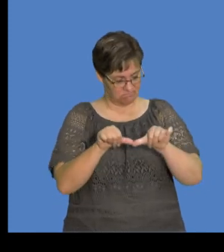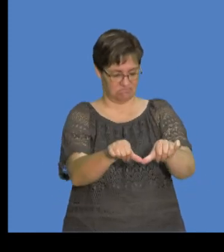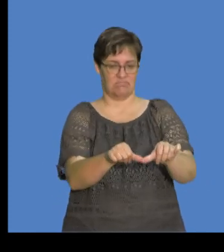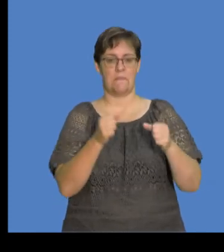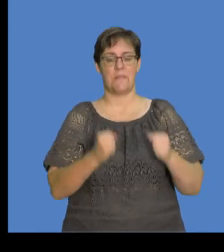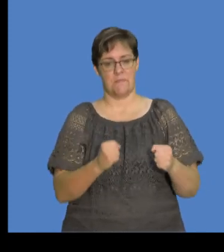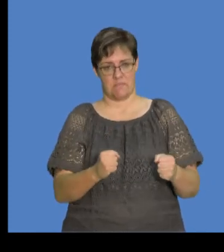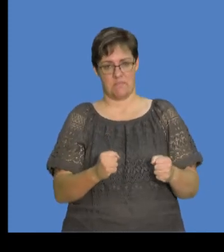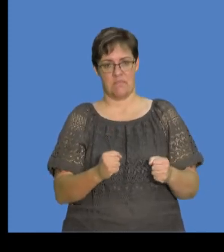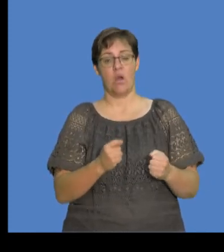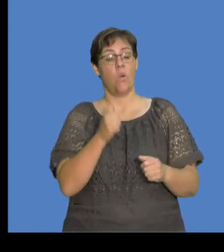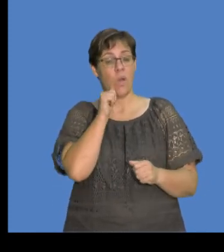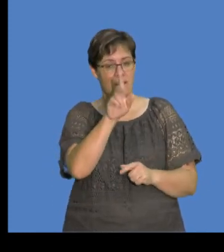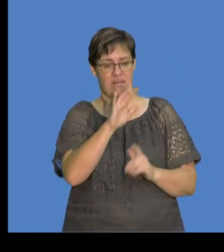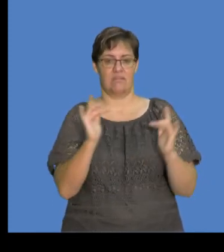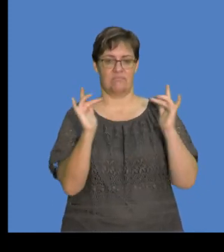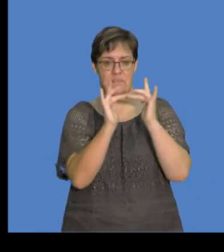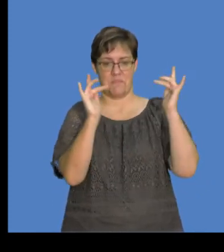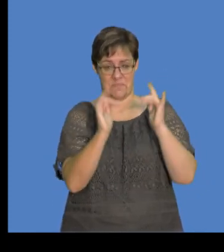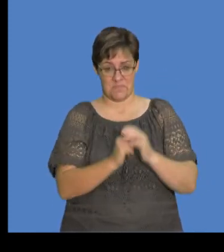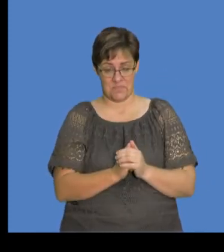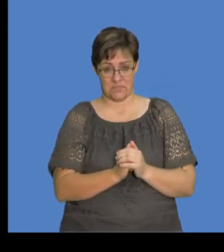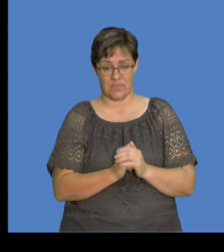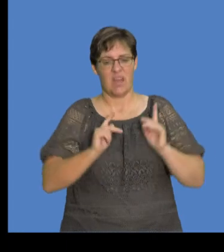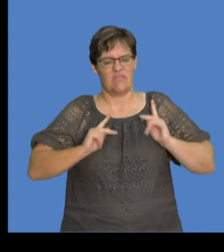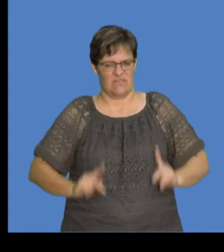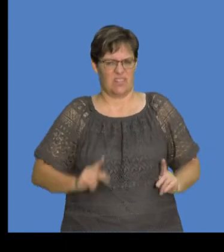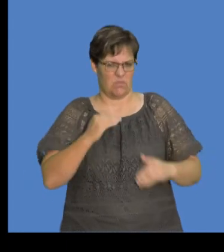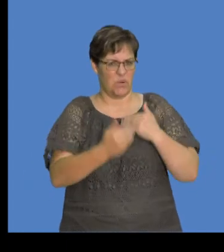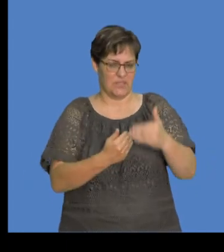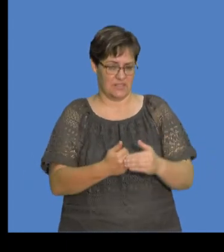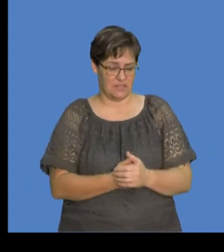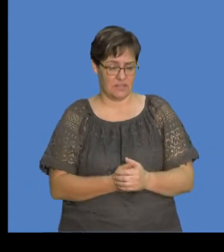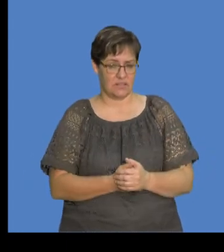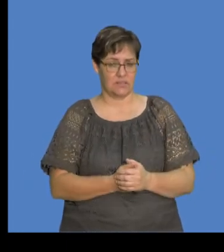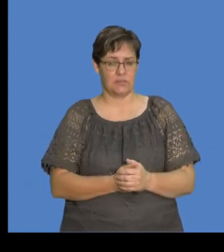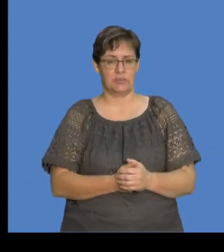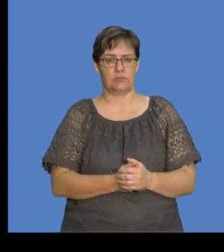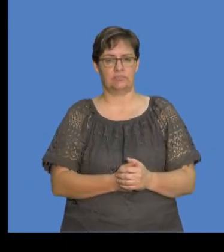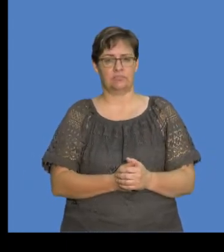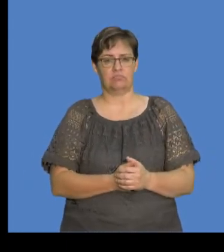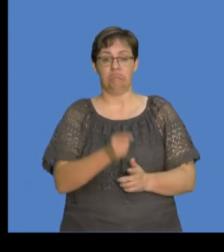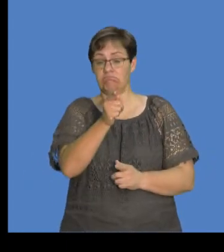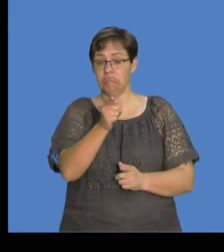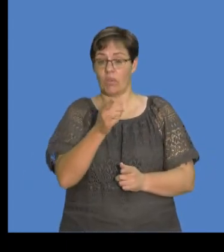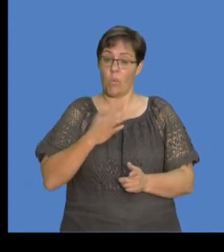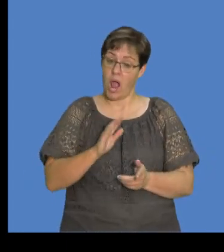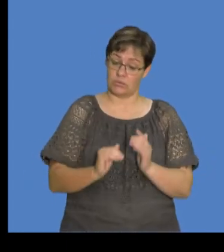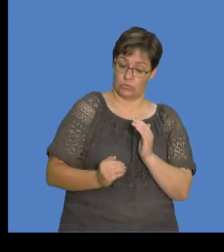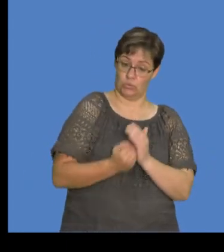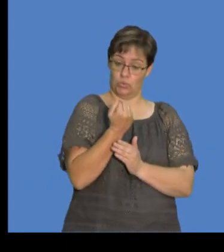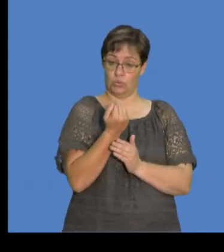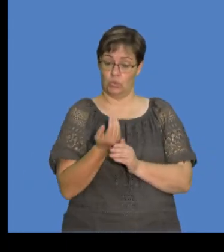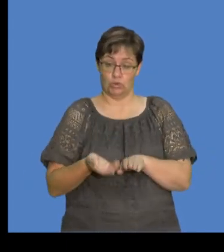during a physical process, okay? So, and we know that for us to obtain, you know, the new charge